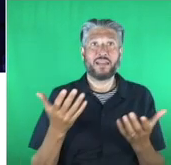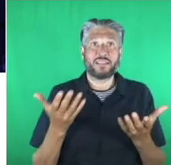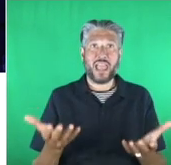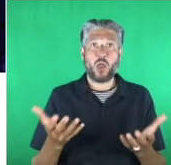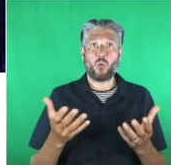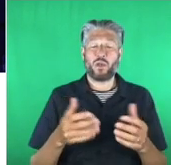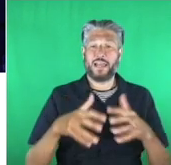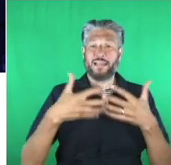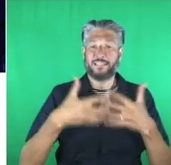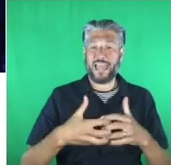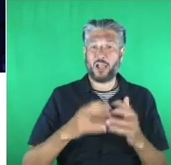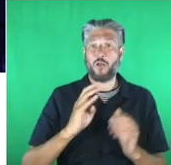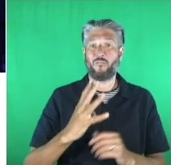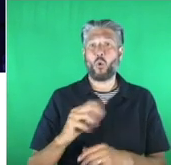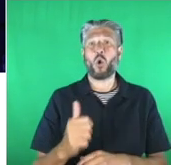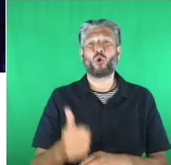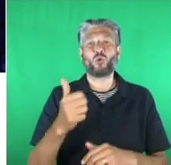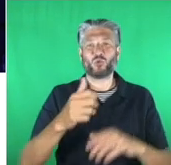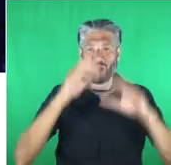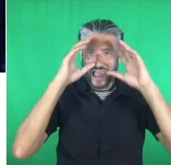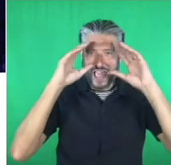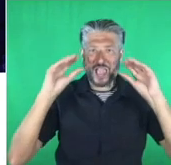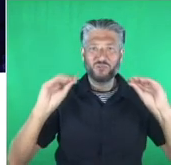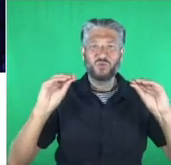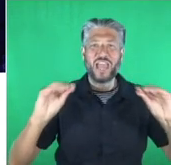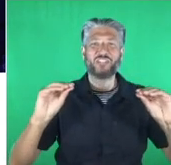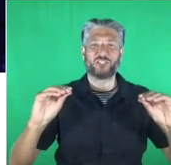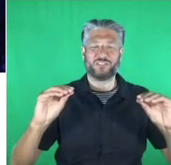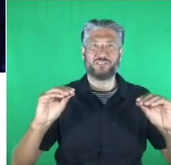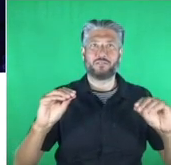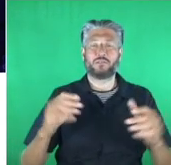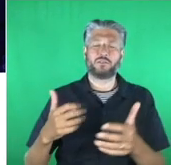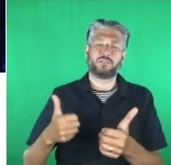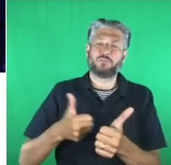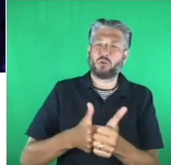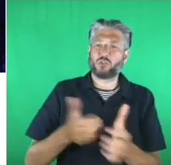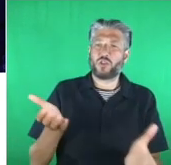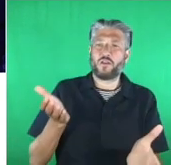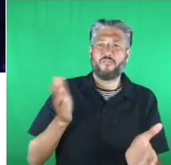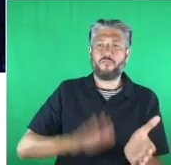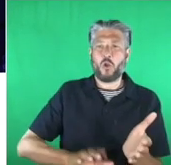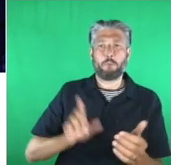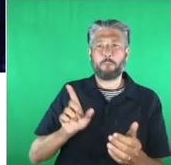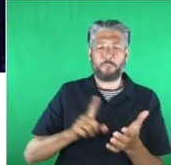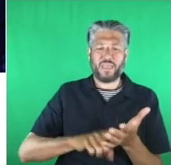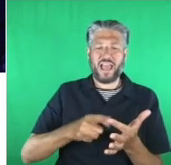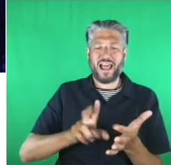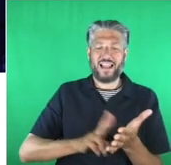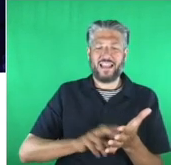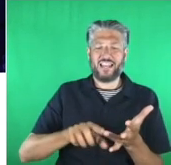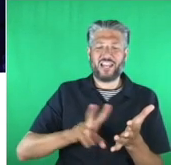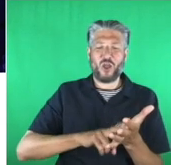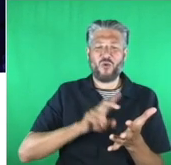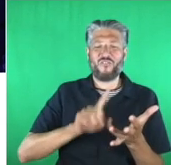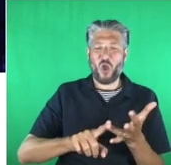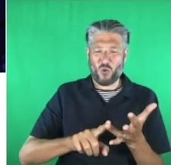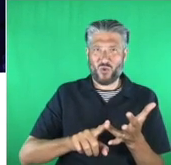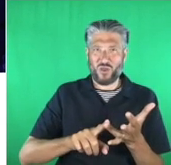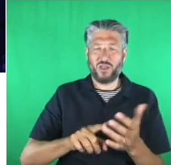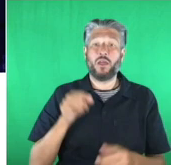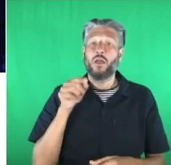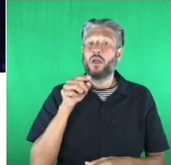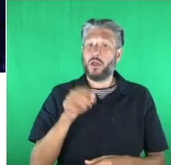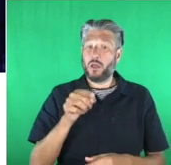Lenovo. Champions businesses and individuals who are aiming to use technology and their resources to educate and broaden knowledge